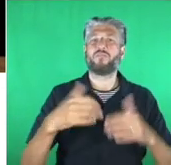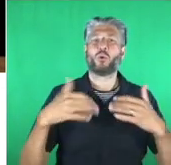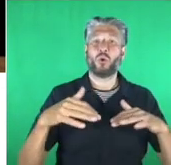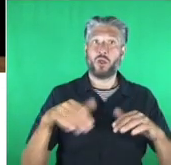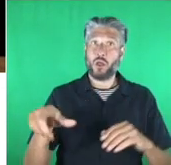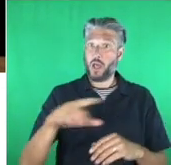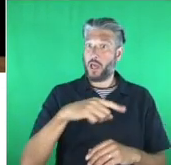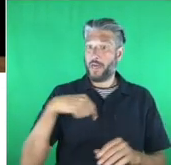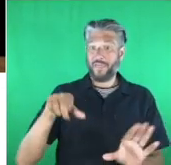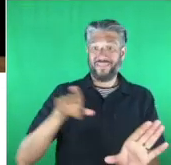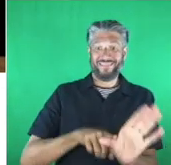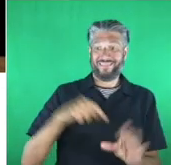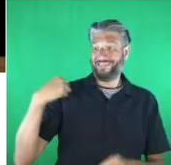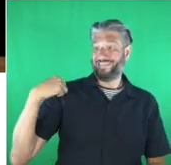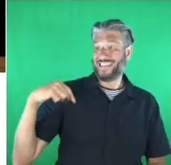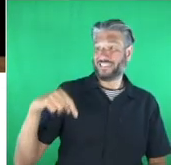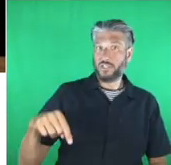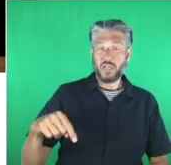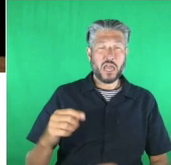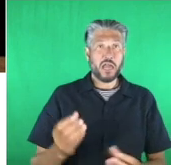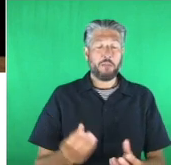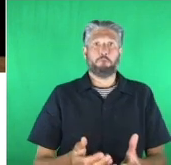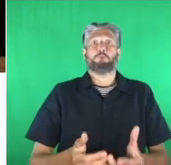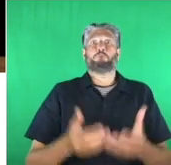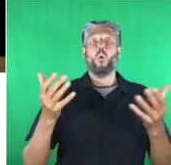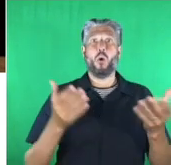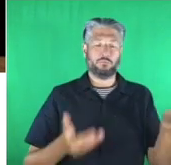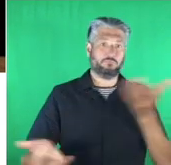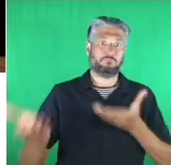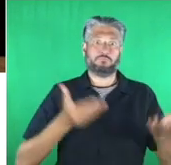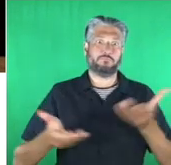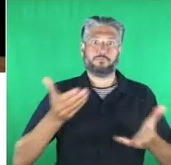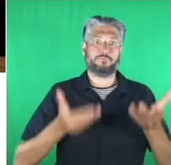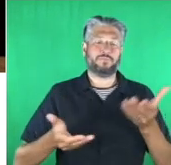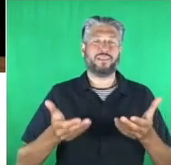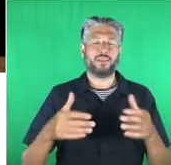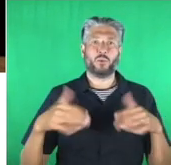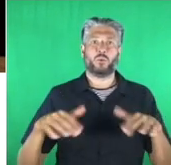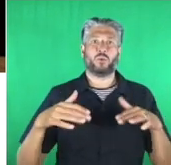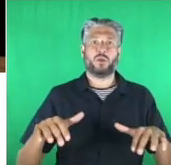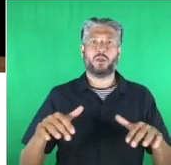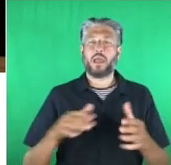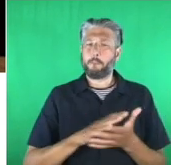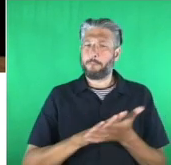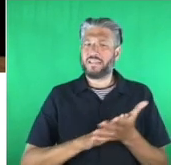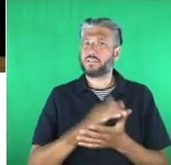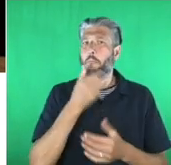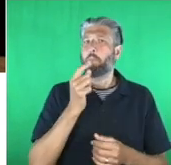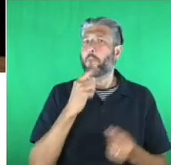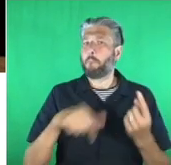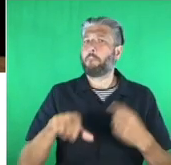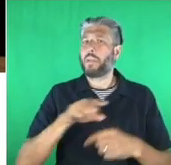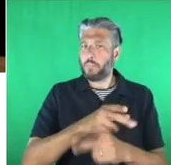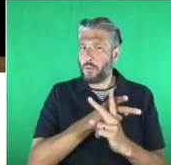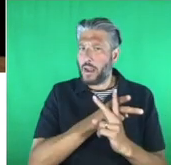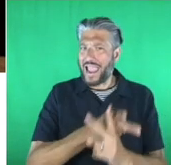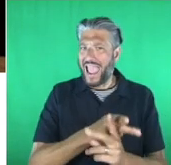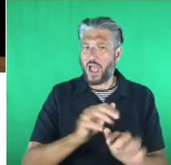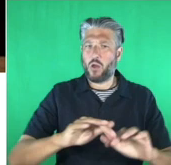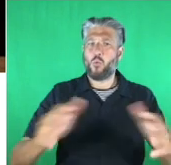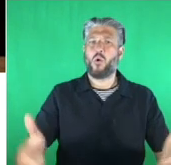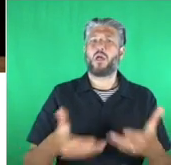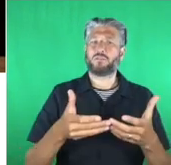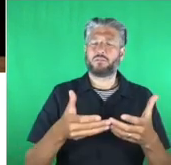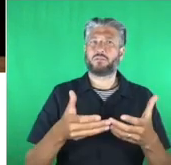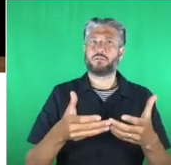than ever now that says to me there's lots and lots of people out there who really care about trying to make the world a better place and also tech